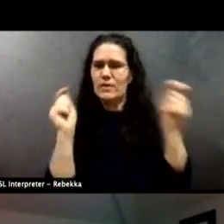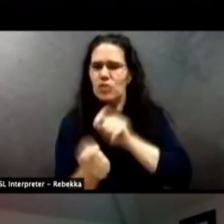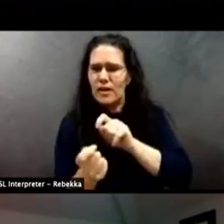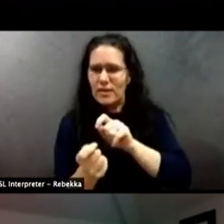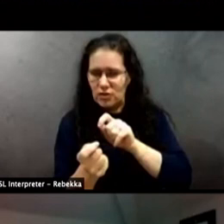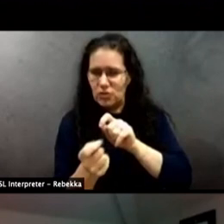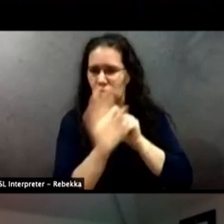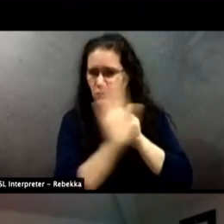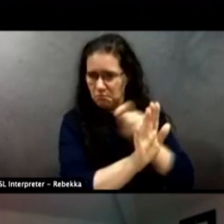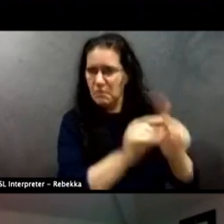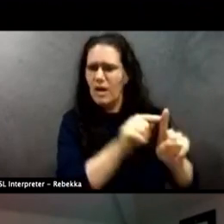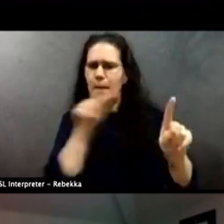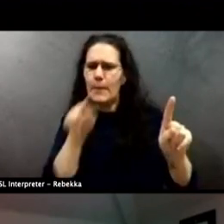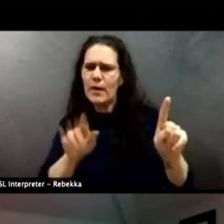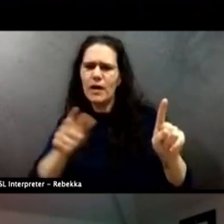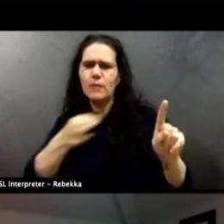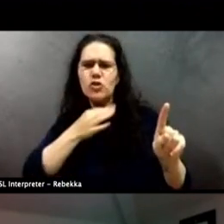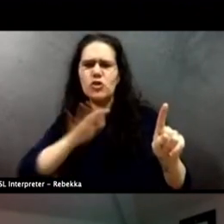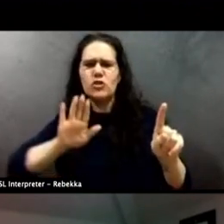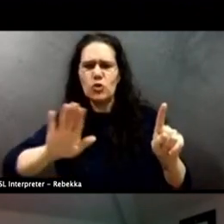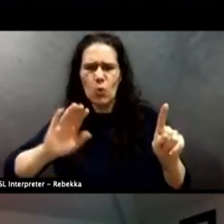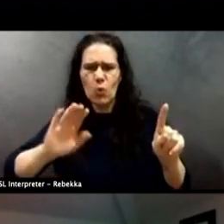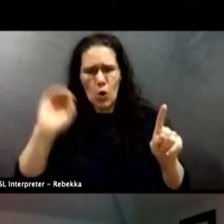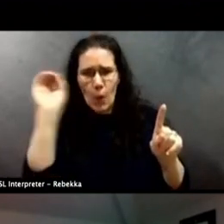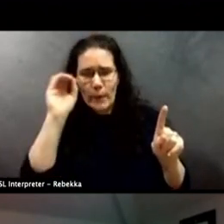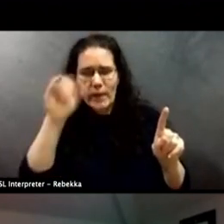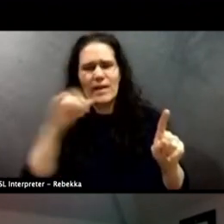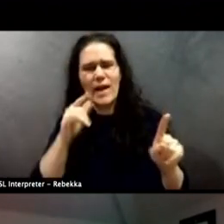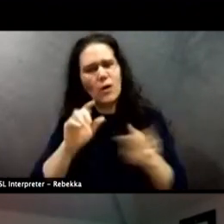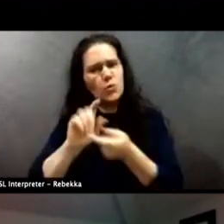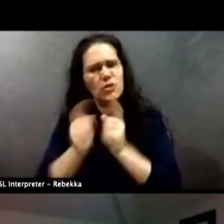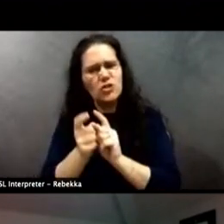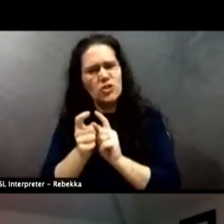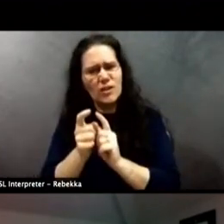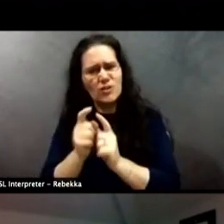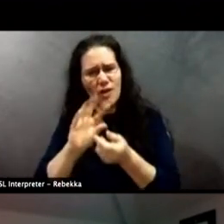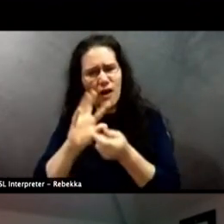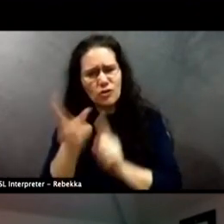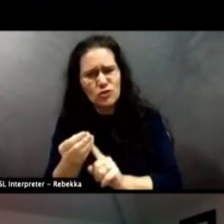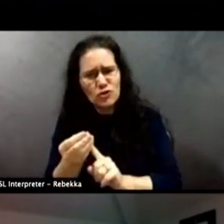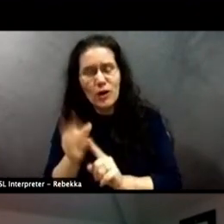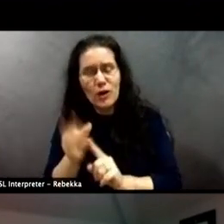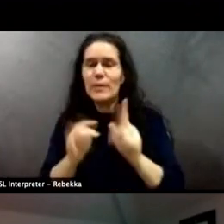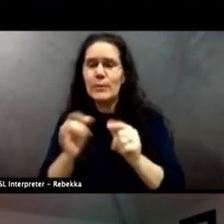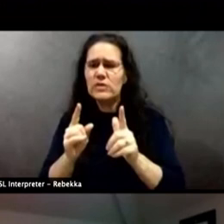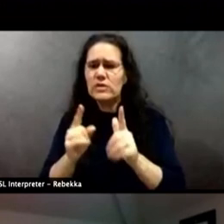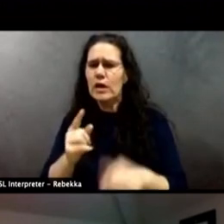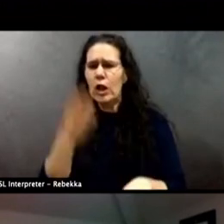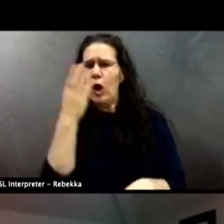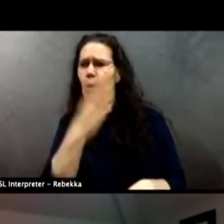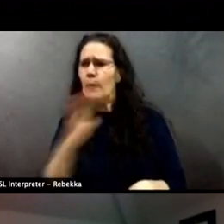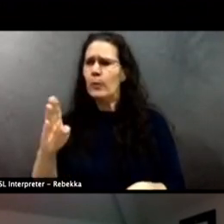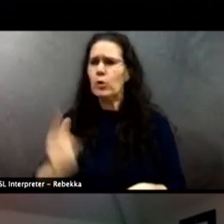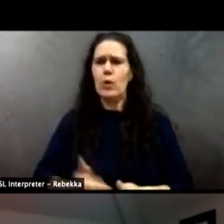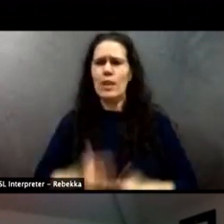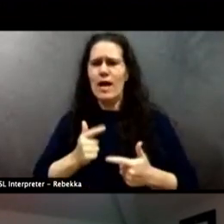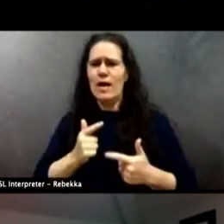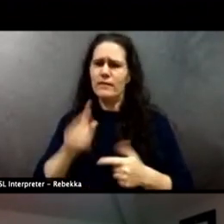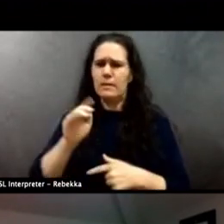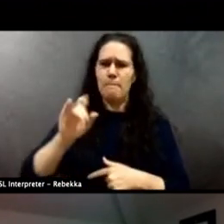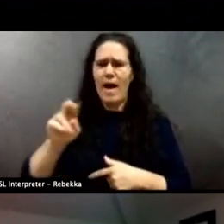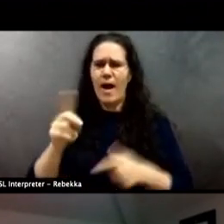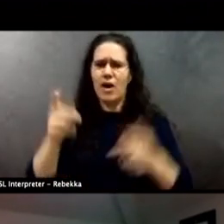culture? People are still holding Blue Lives Matter rallies in Arlington. People still believe being anti-police brutality is anti-police.